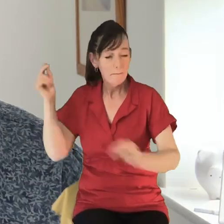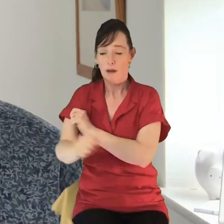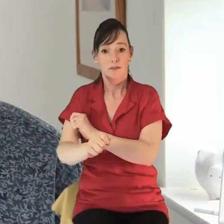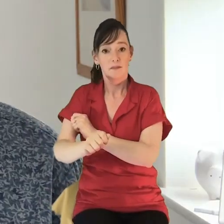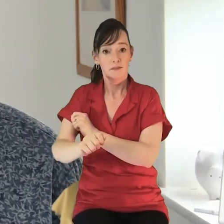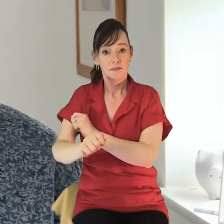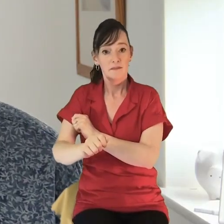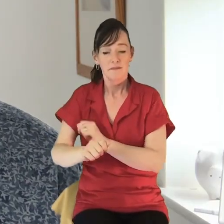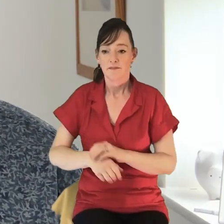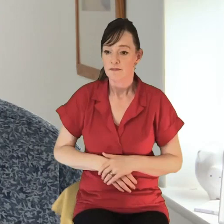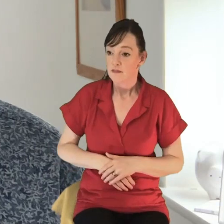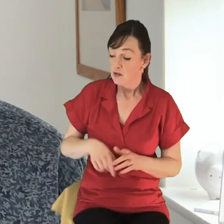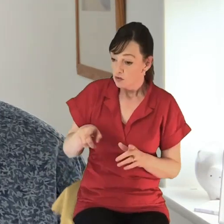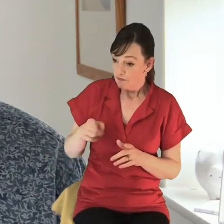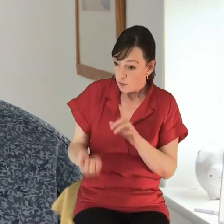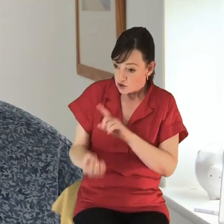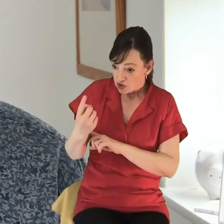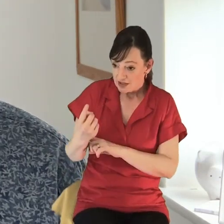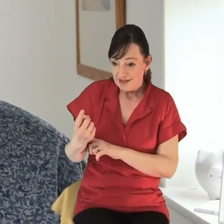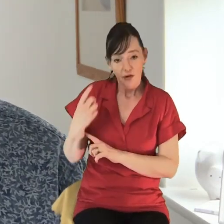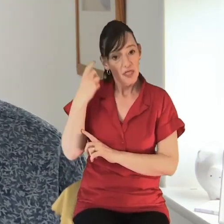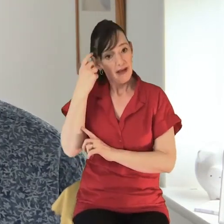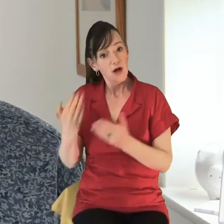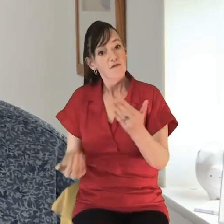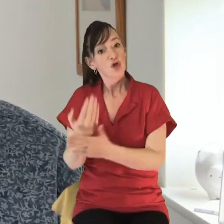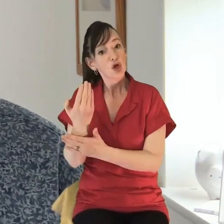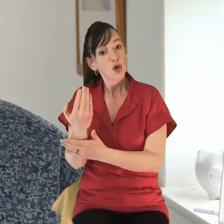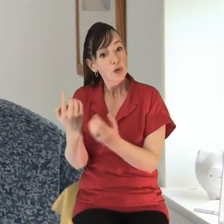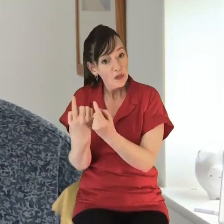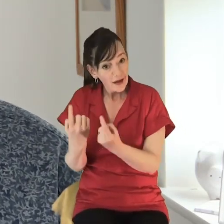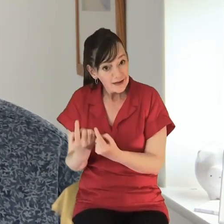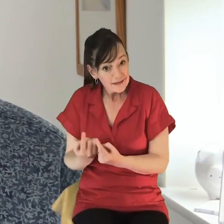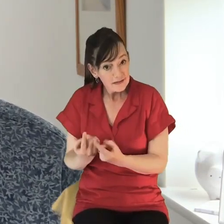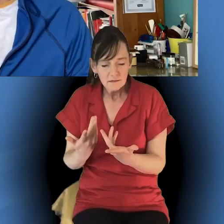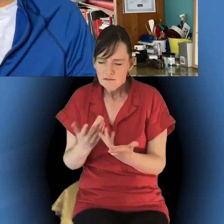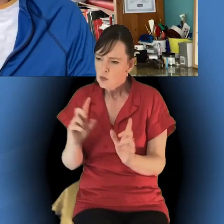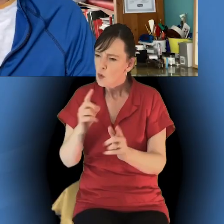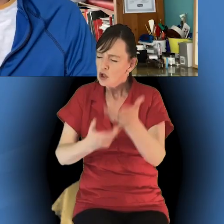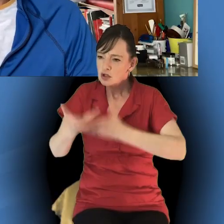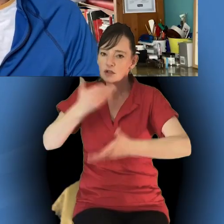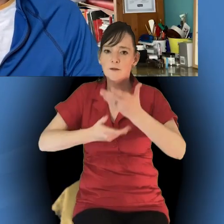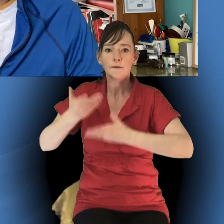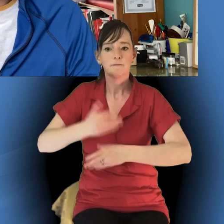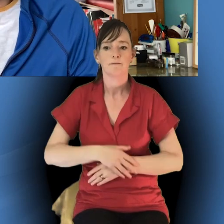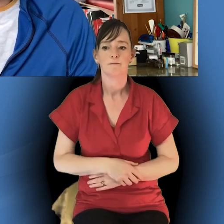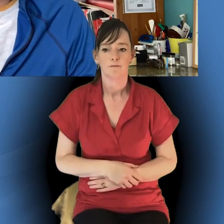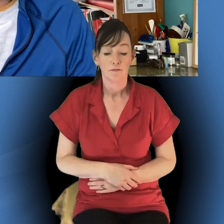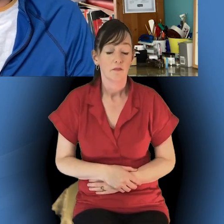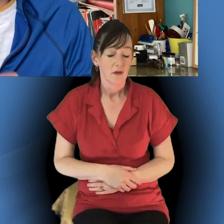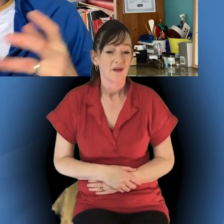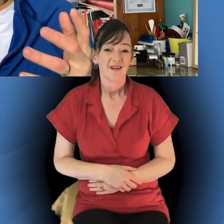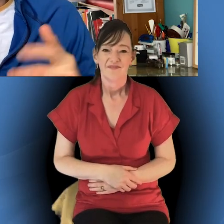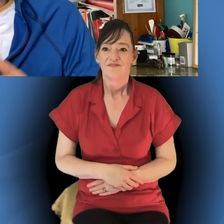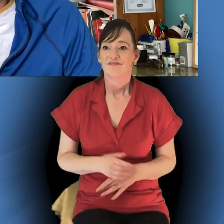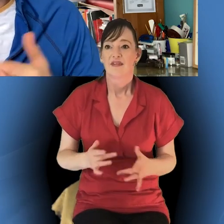Robin, that means you've had some space to think of some new things you could be doing. Tell us what they are and why you've done them. Yeah, I think in some senses,